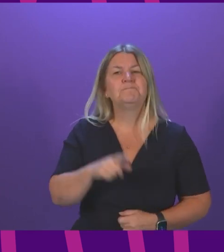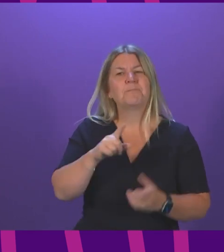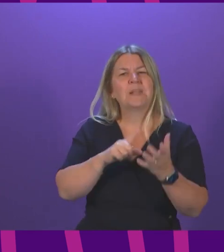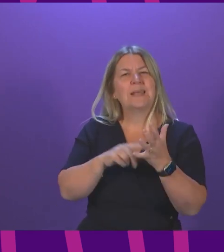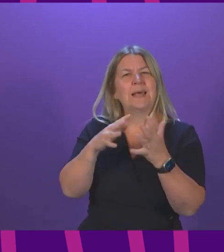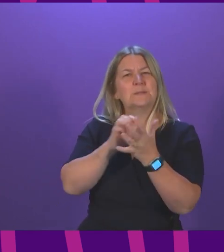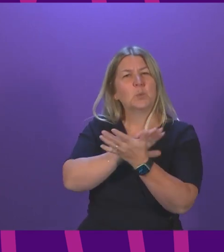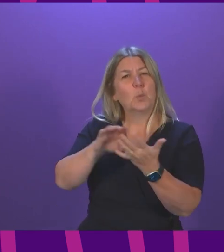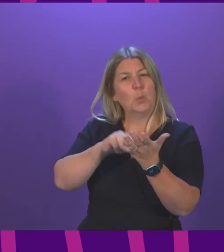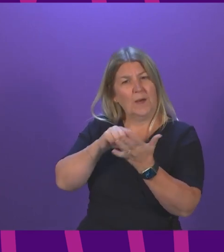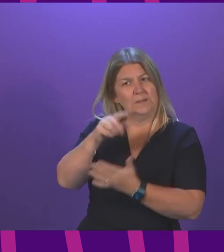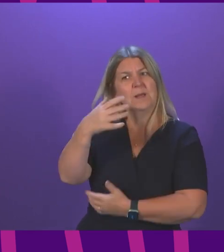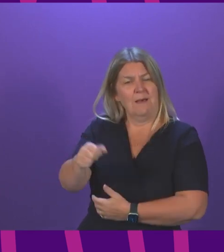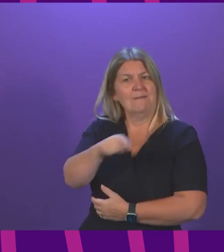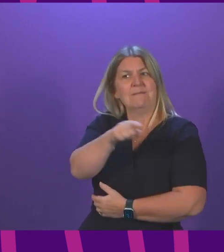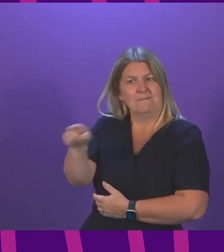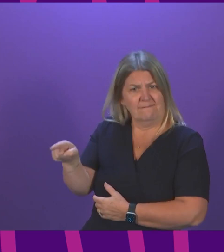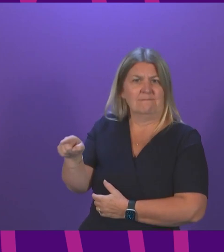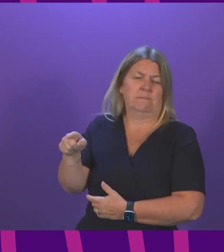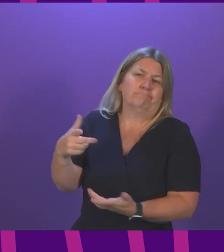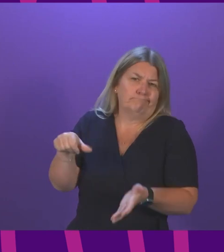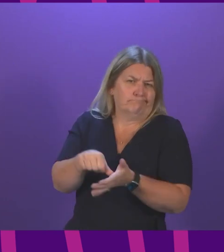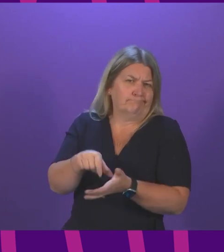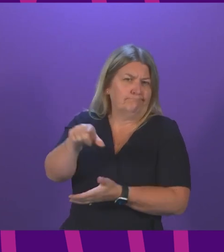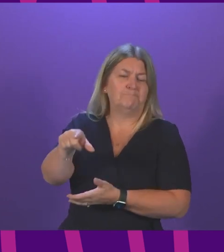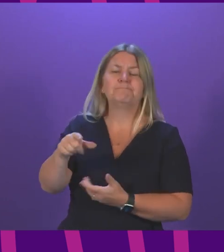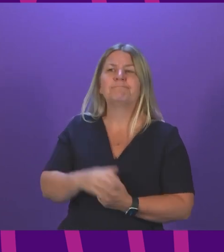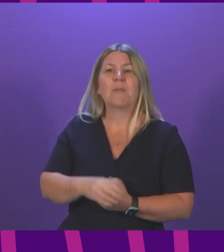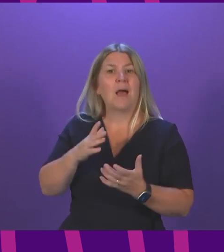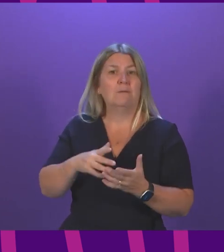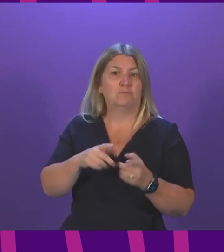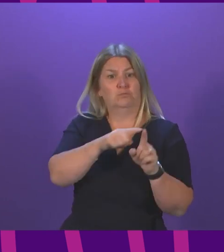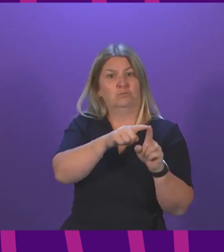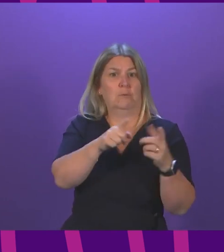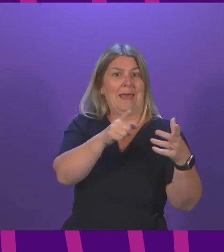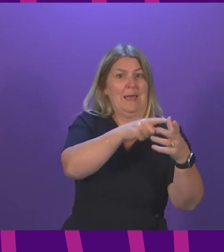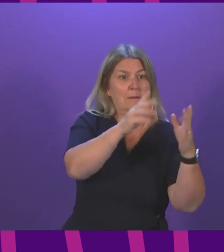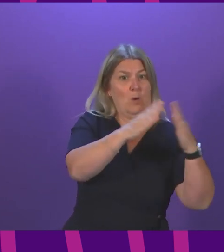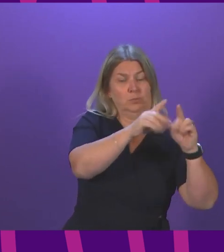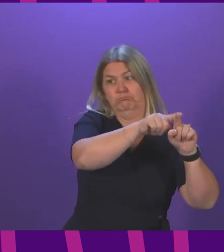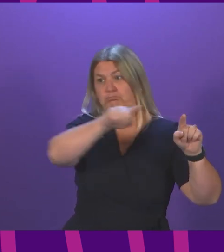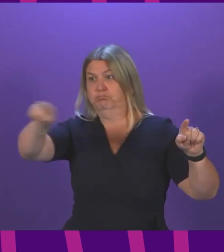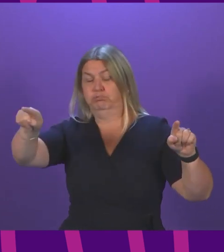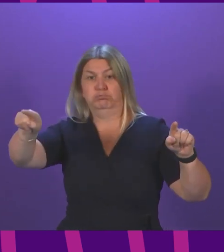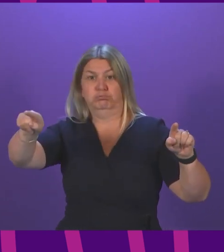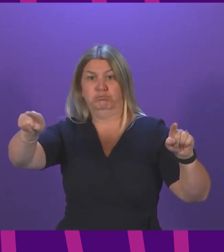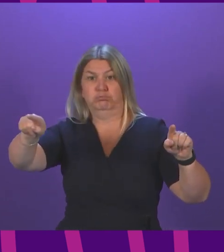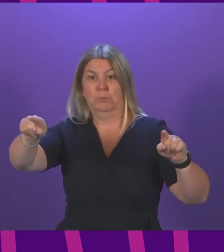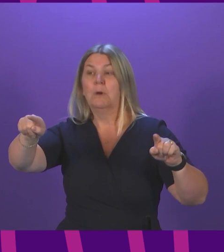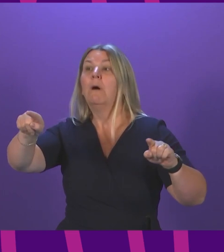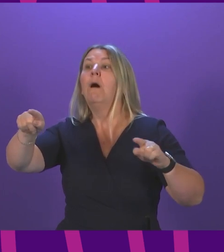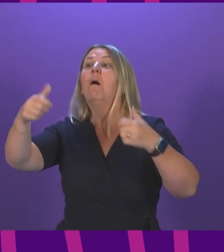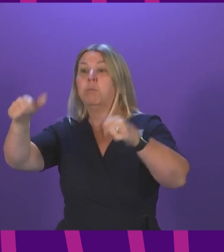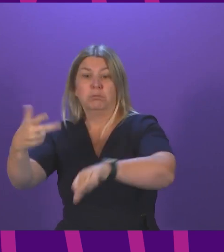Inverburby to Stonehaven to get his vaccination, which will take him an hour door to door. Will the Cabinet Secretary set out a maximum